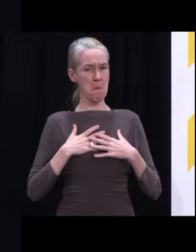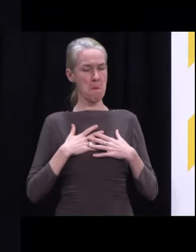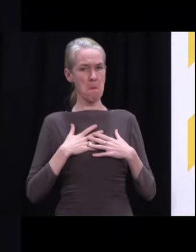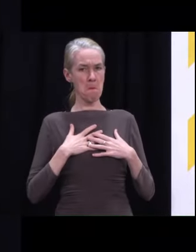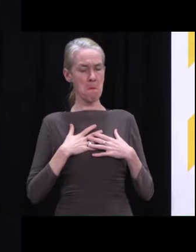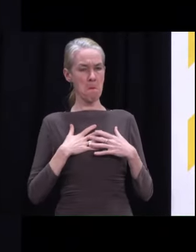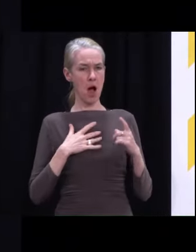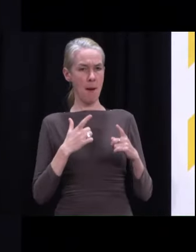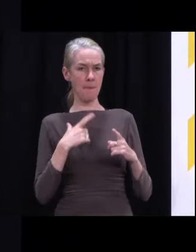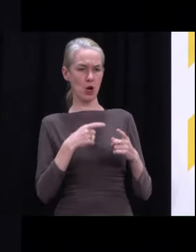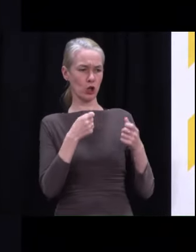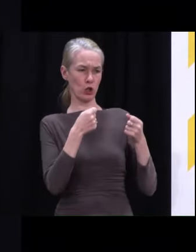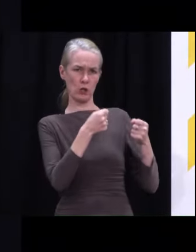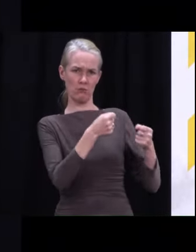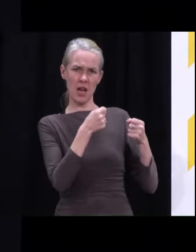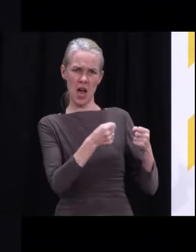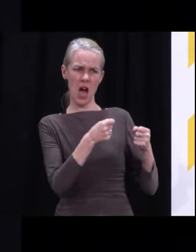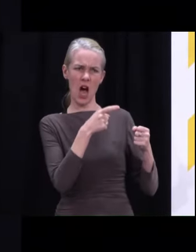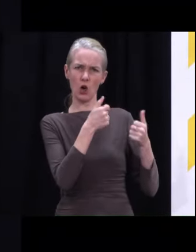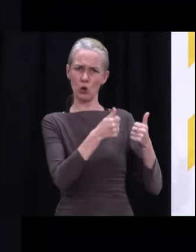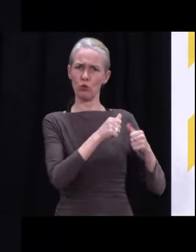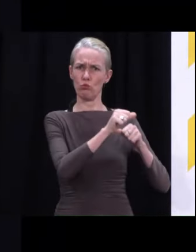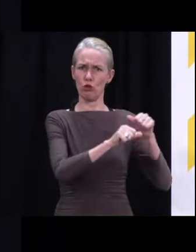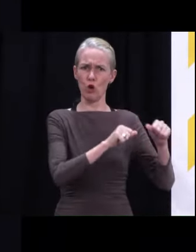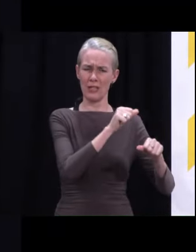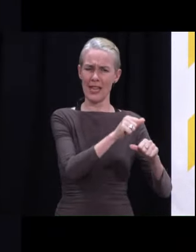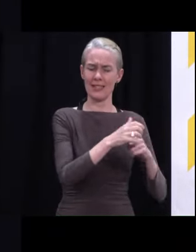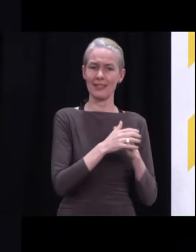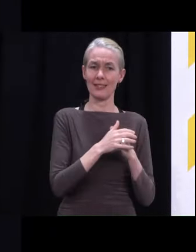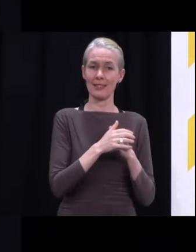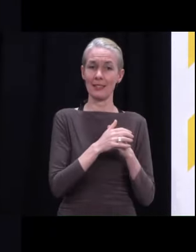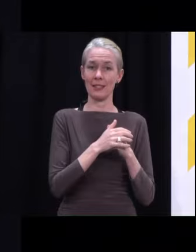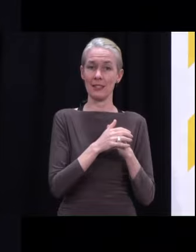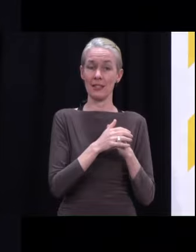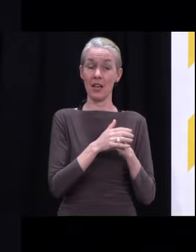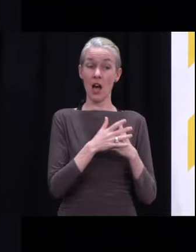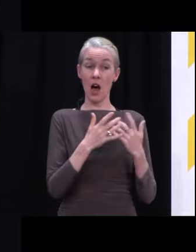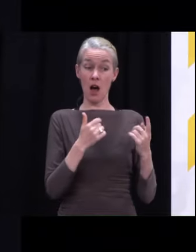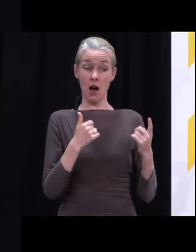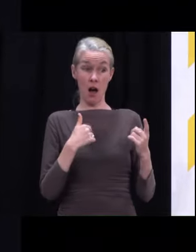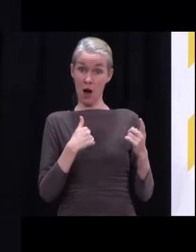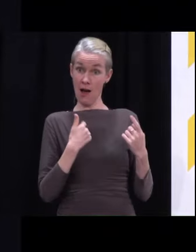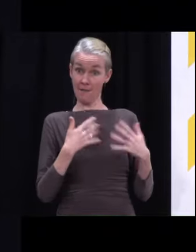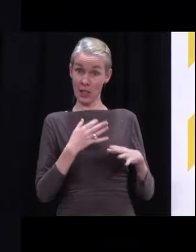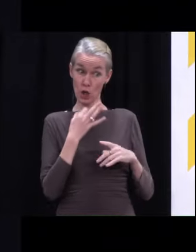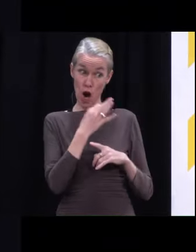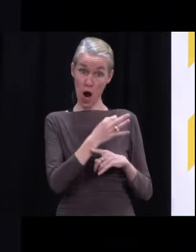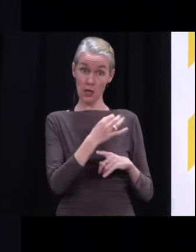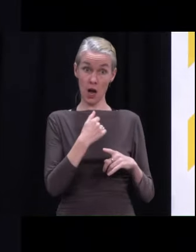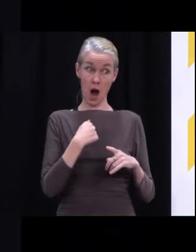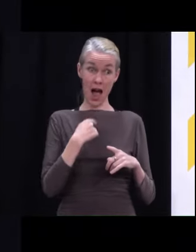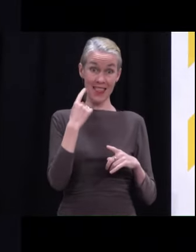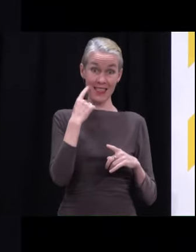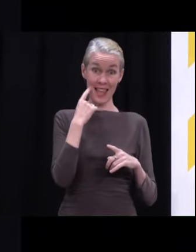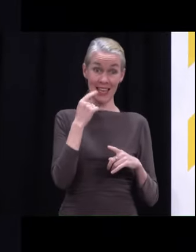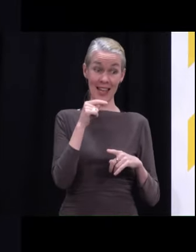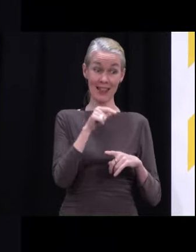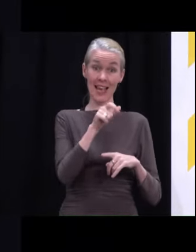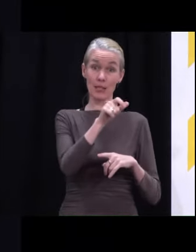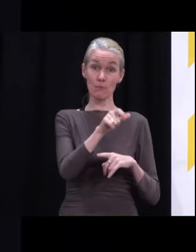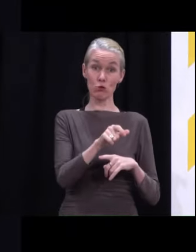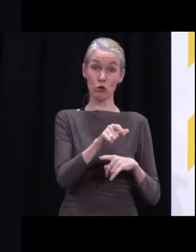Sorry, what was that? I have not asked the question, but the reason that that individual was, I assume the reason they were moved is